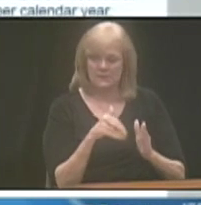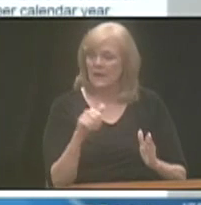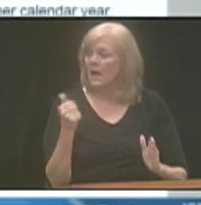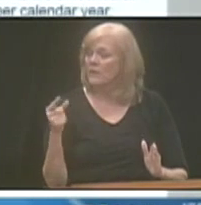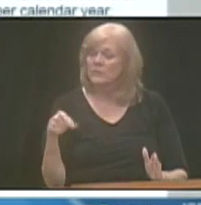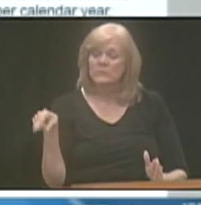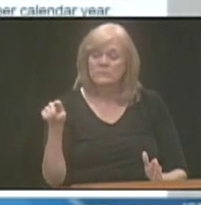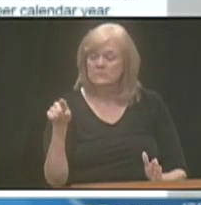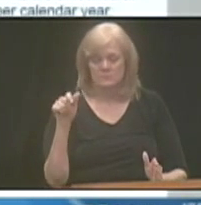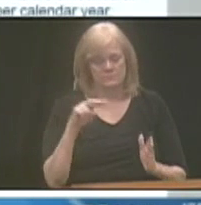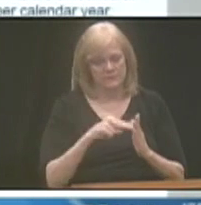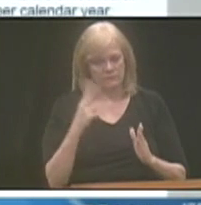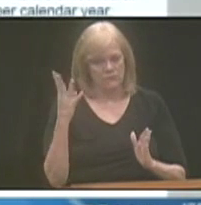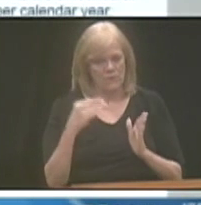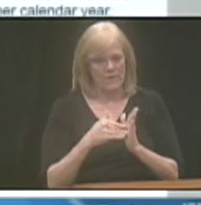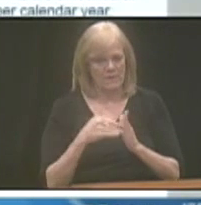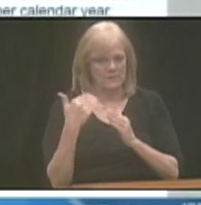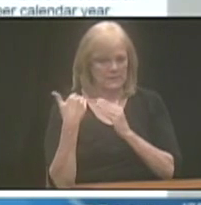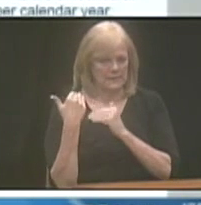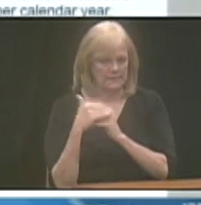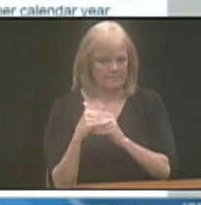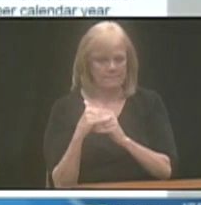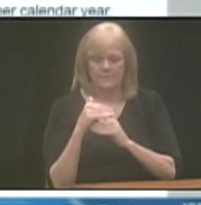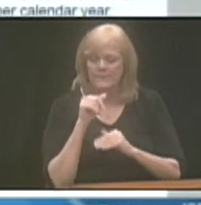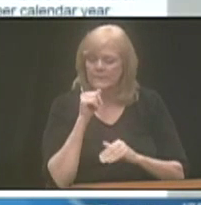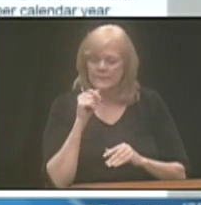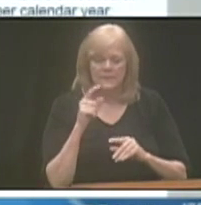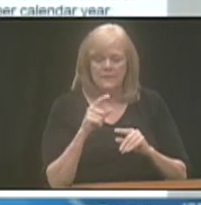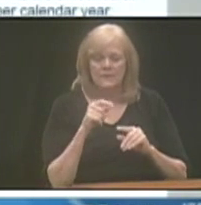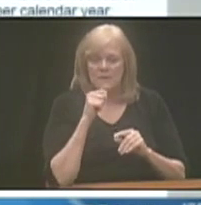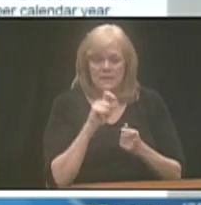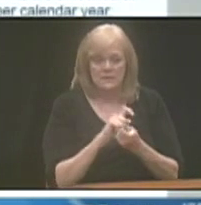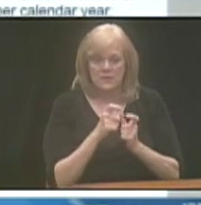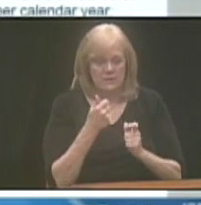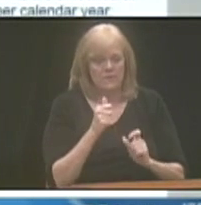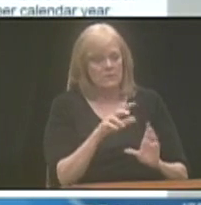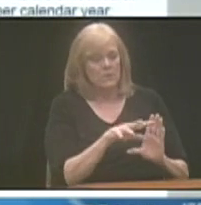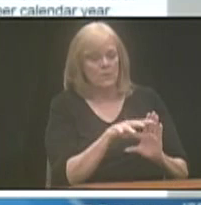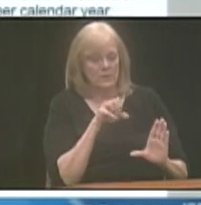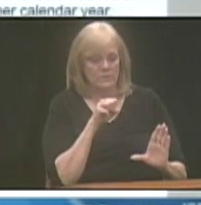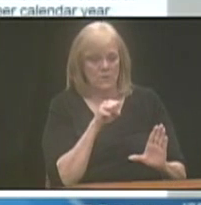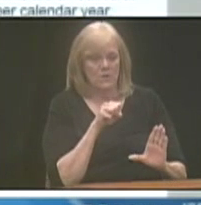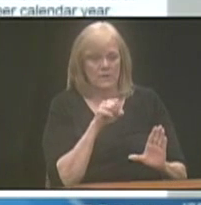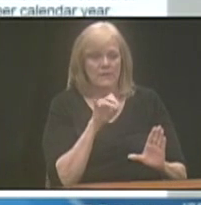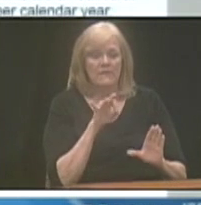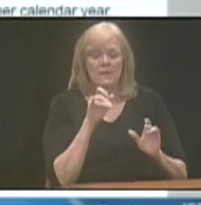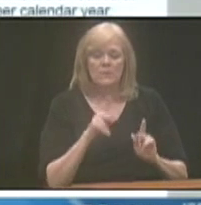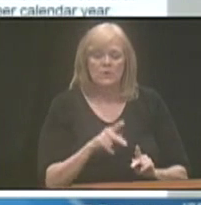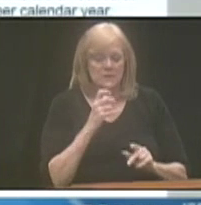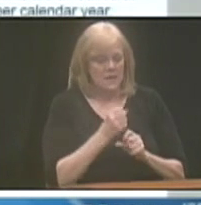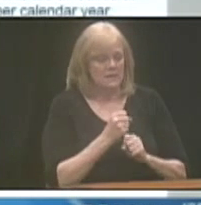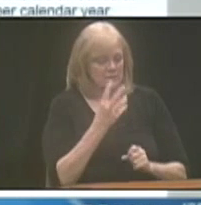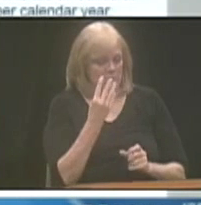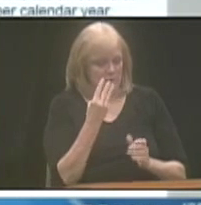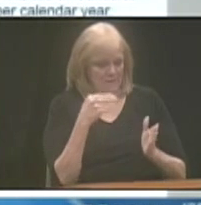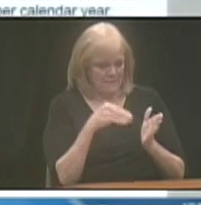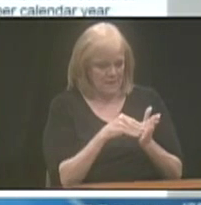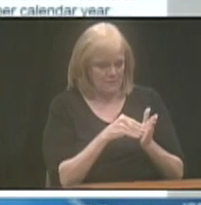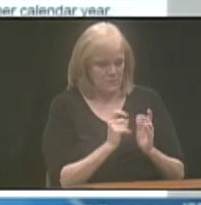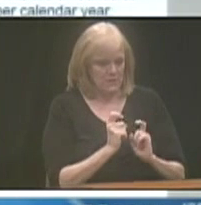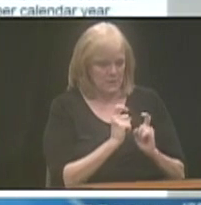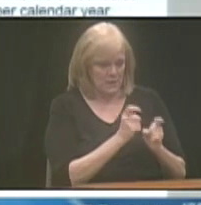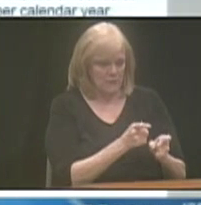else could put in would be $4,000. Now, that doesn't change if someone makes a withdrawal. So, if then that individual who just got a $14,000